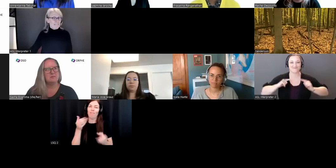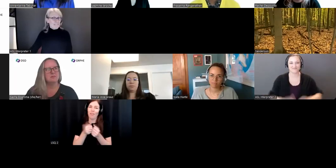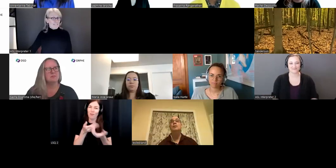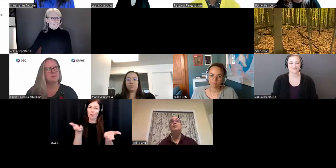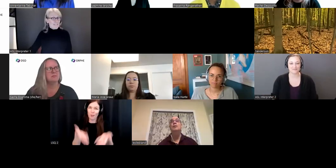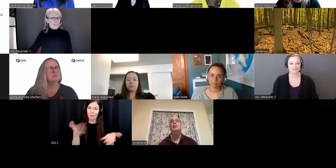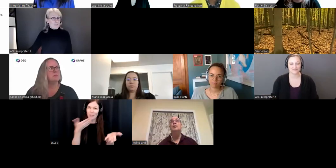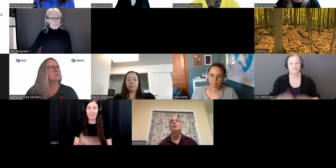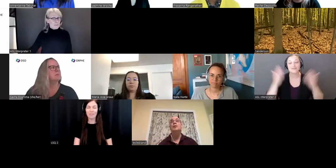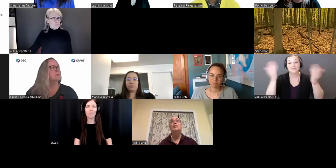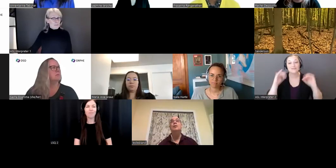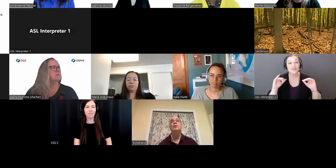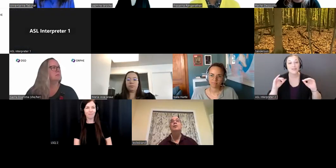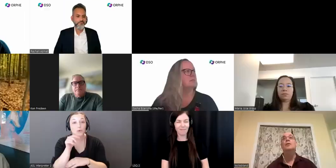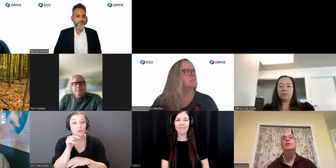Next up, have Ken.